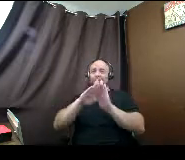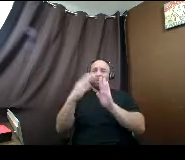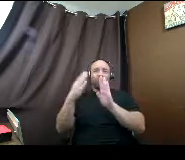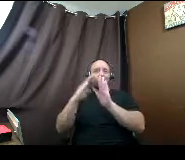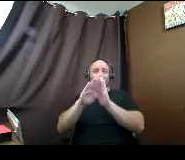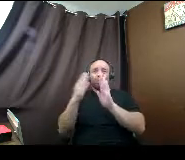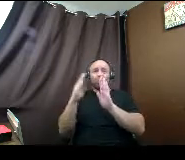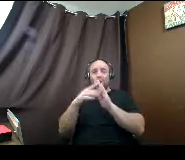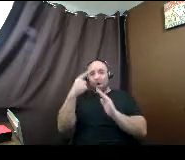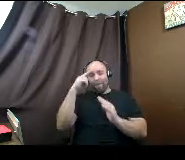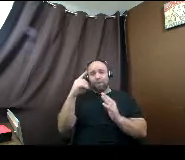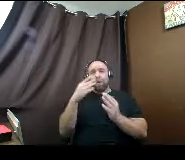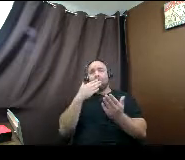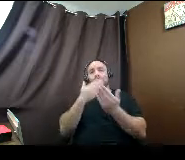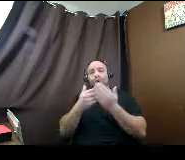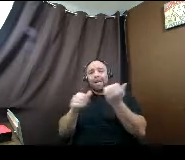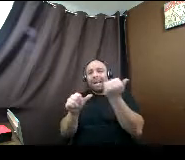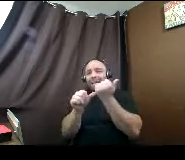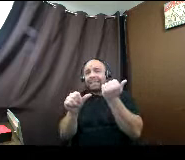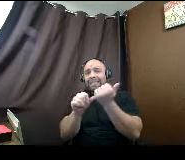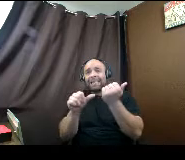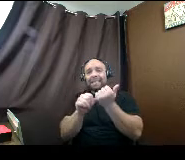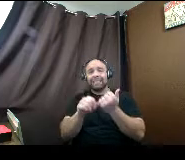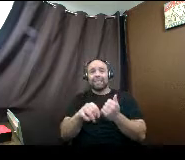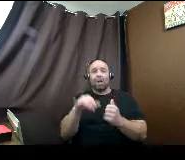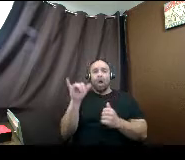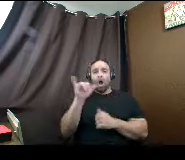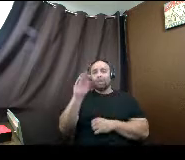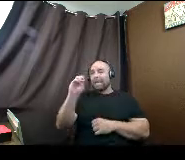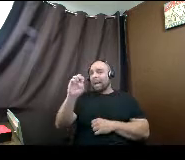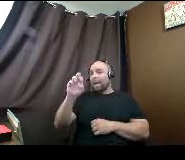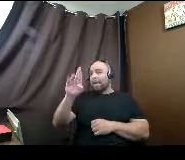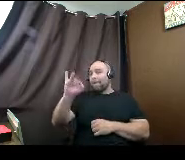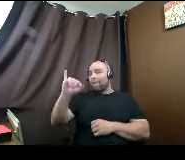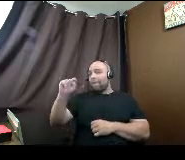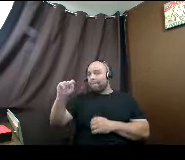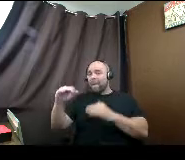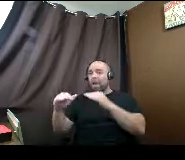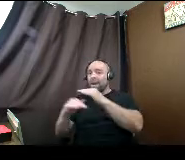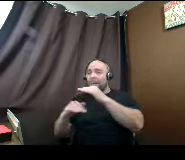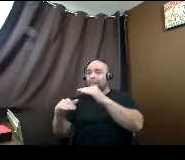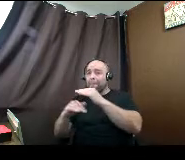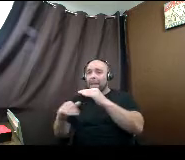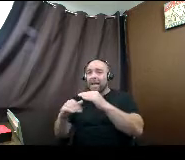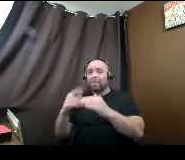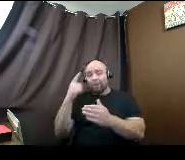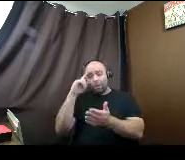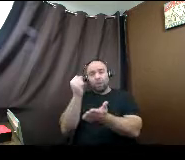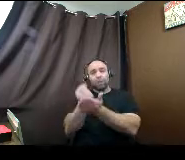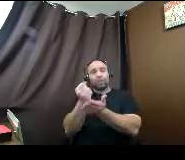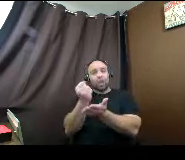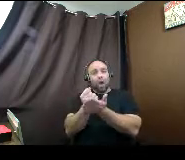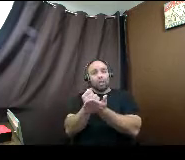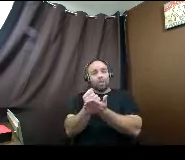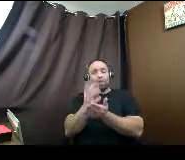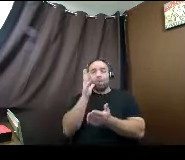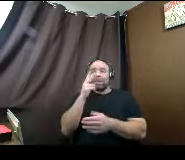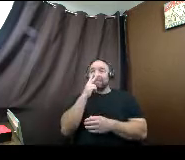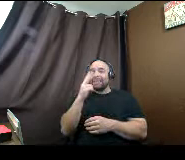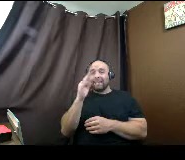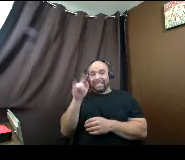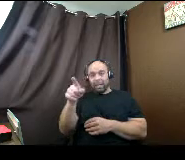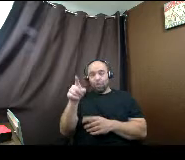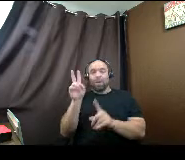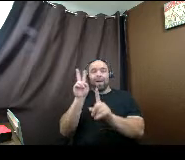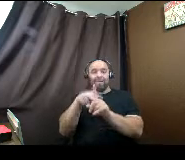opportunities. And there's lots of even merit based, as you said, scholarships that still want to see that you filed that FAFSA,